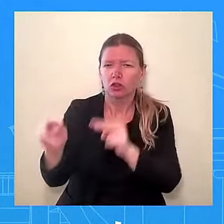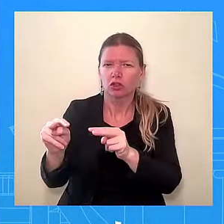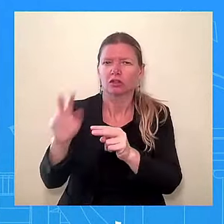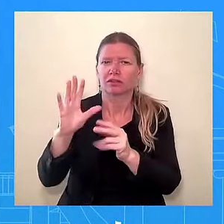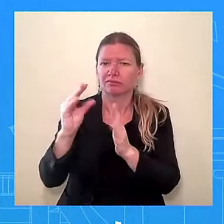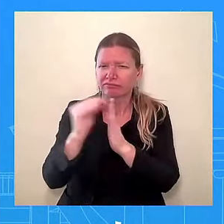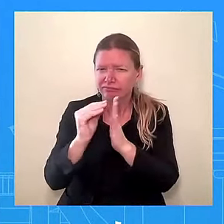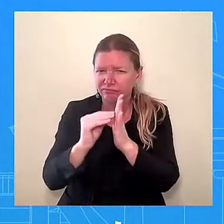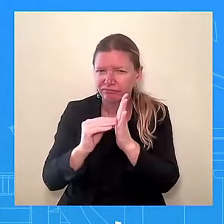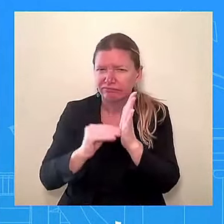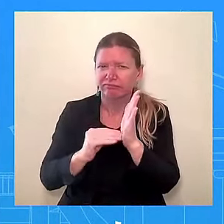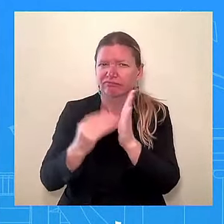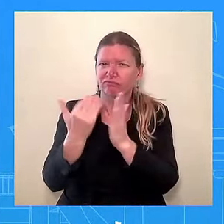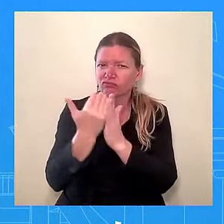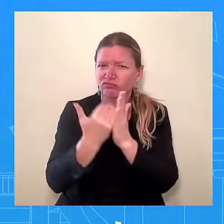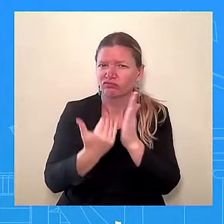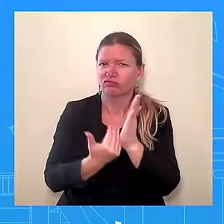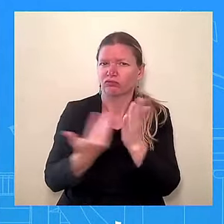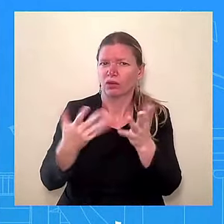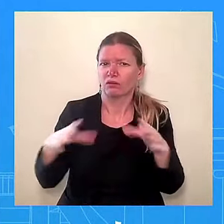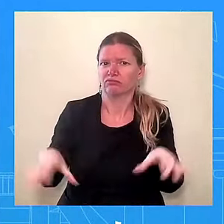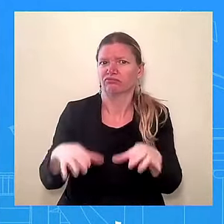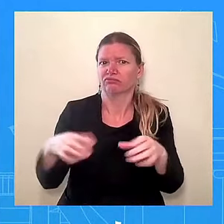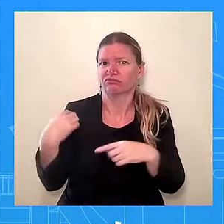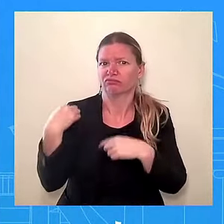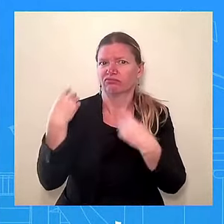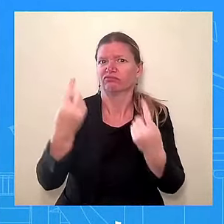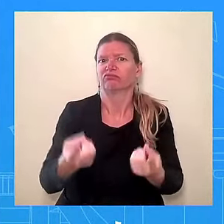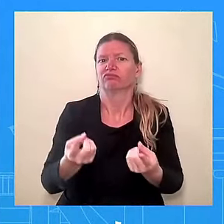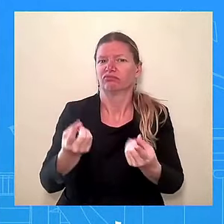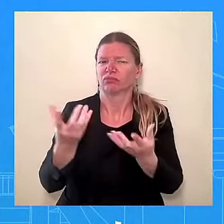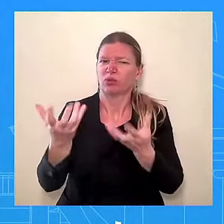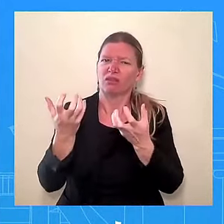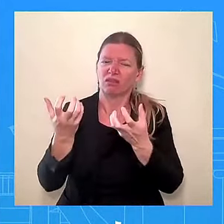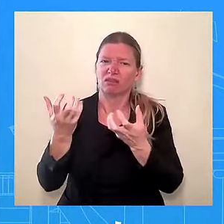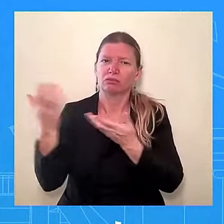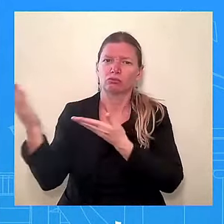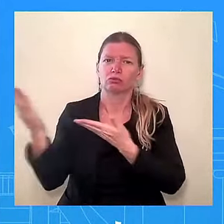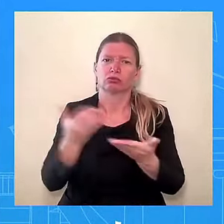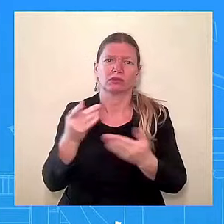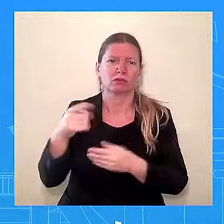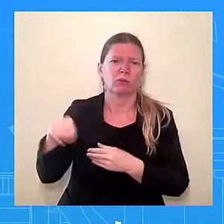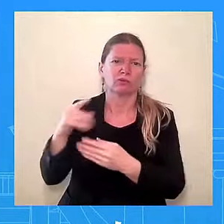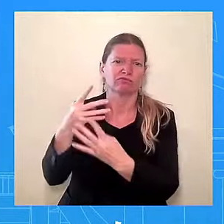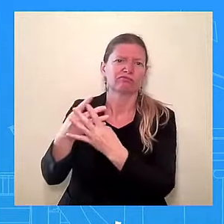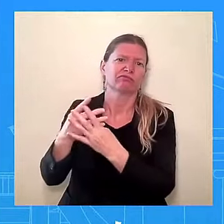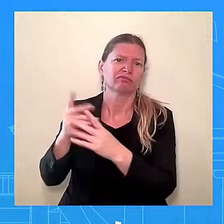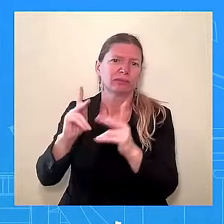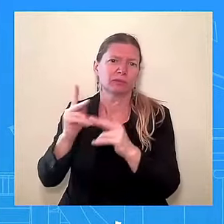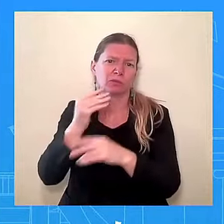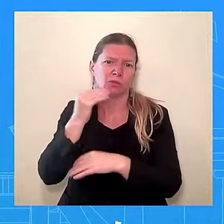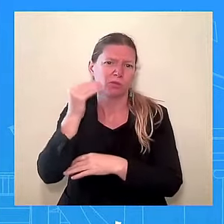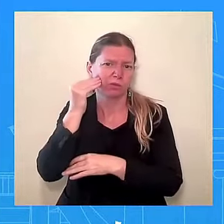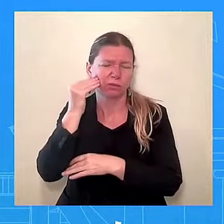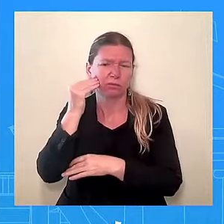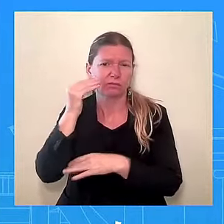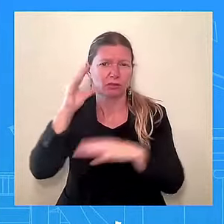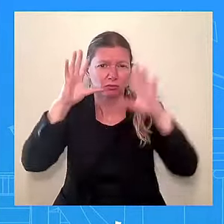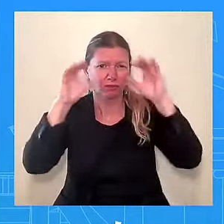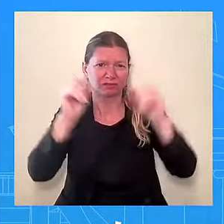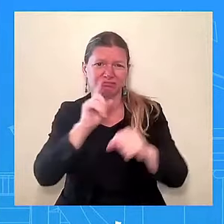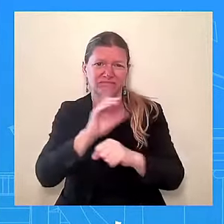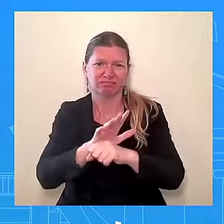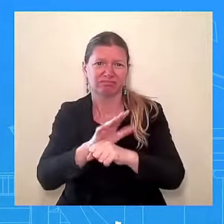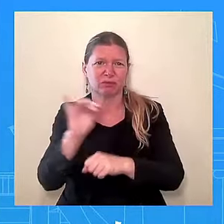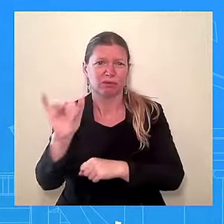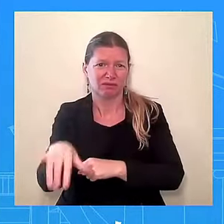wrongfully detained Americans. And so, he's committed to that. He will continue to be committed to that through the next several months, the next